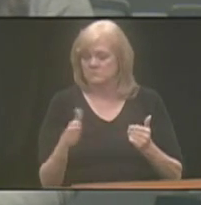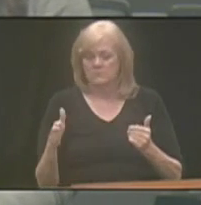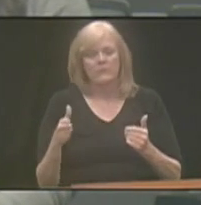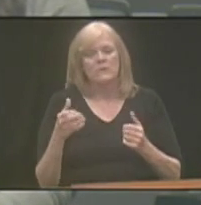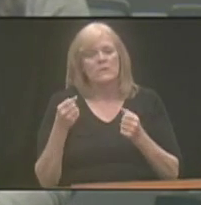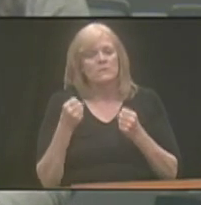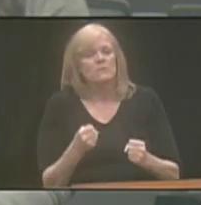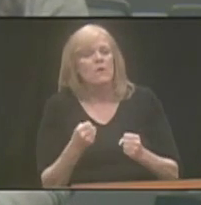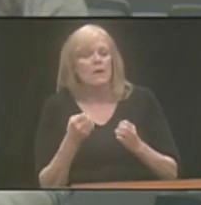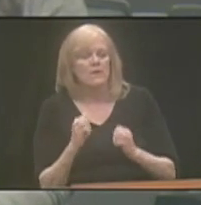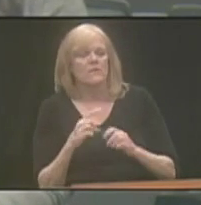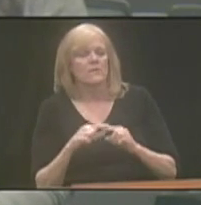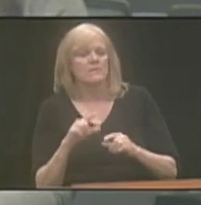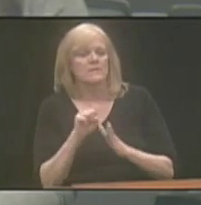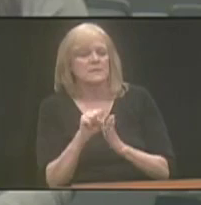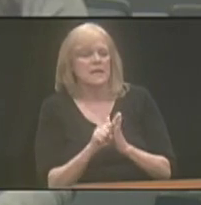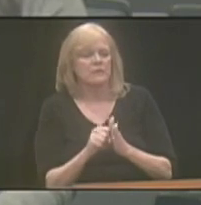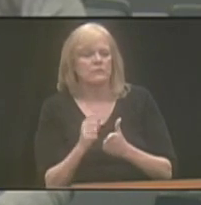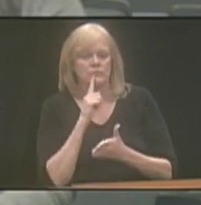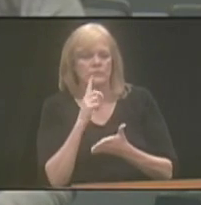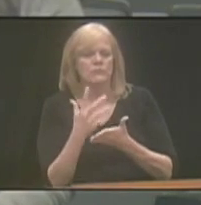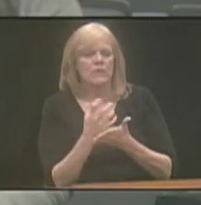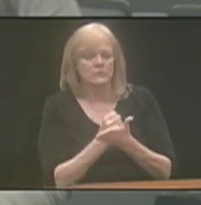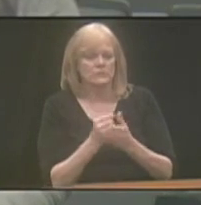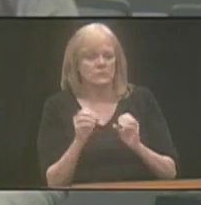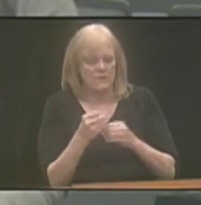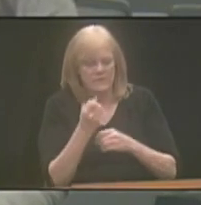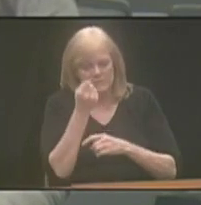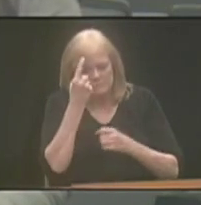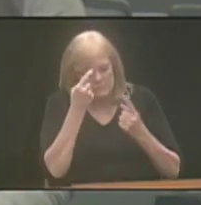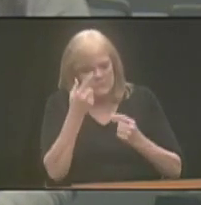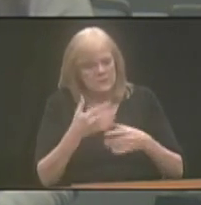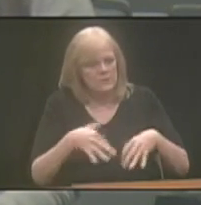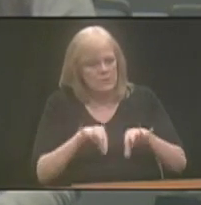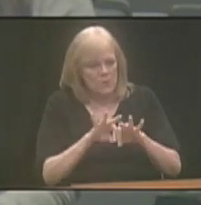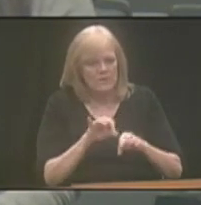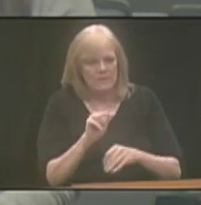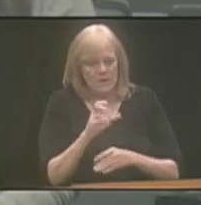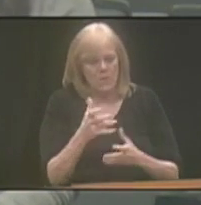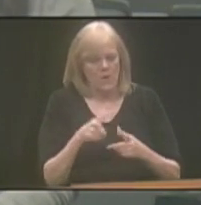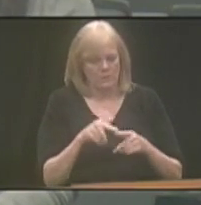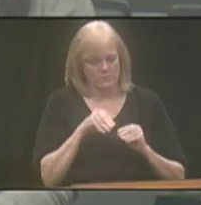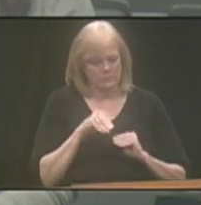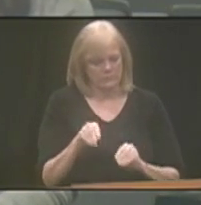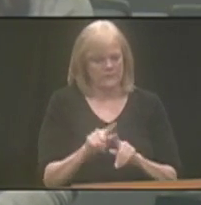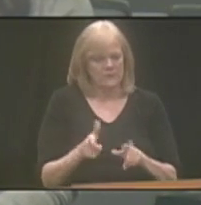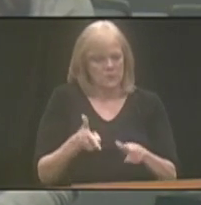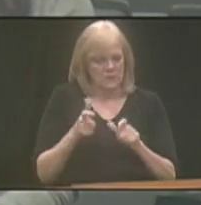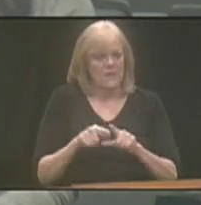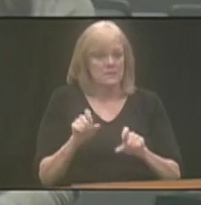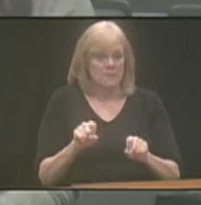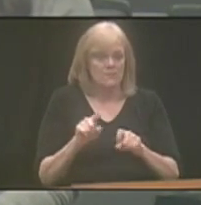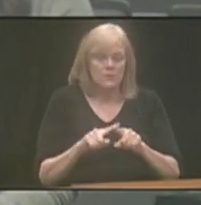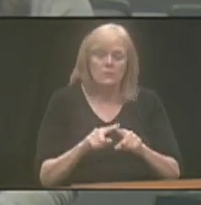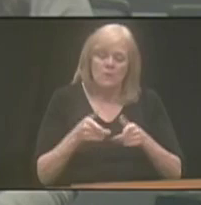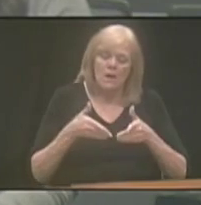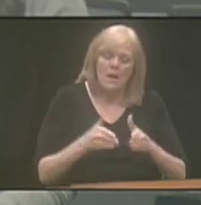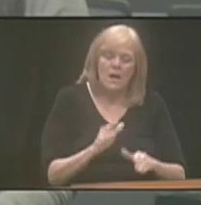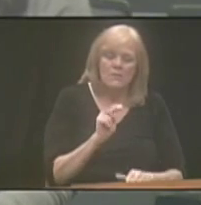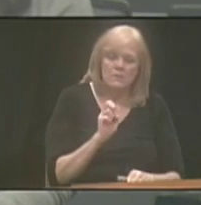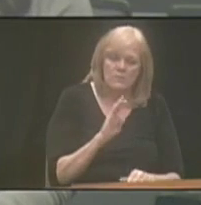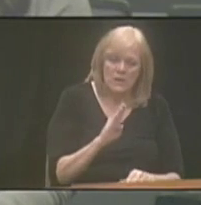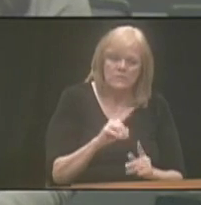strong effort from the State Treasurer's Office also understanding the importance of the act, wanting to move as quickly as possible to allow